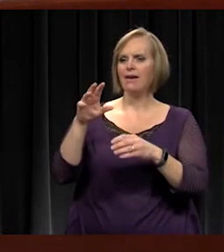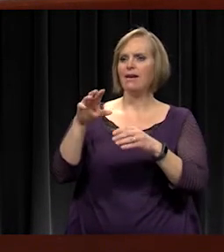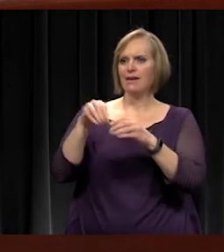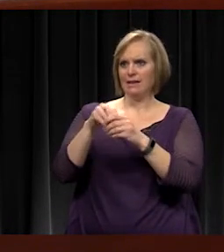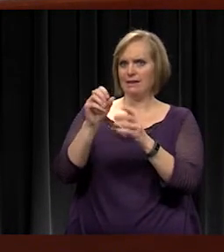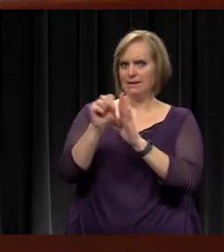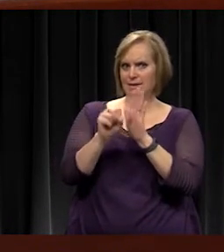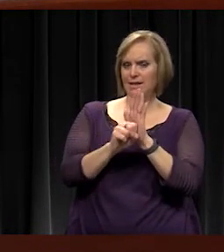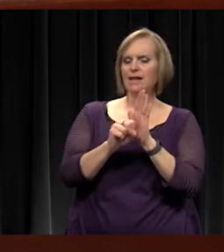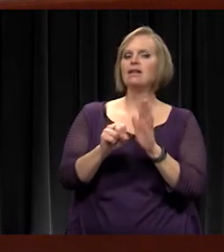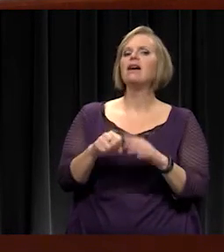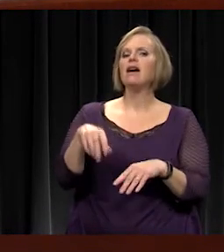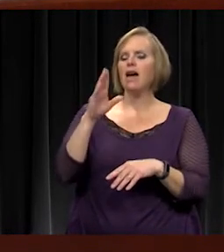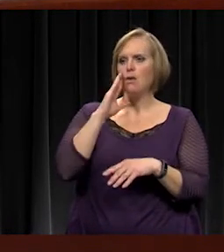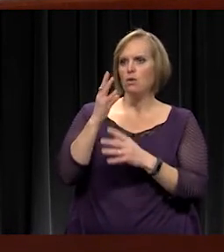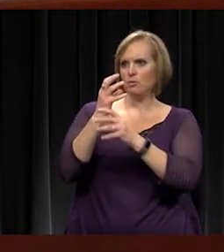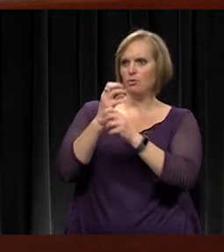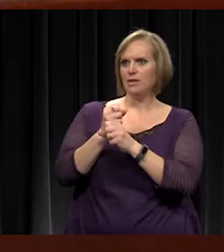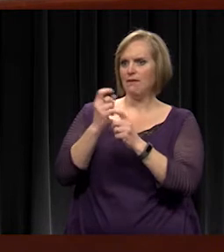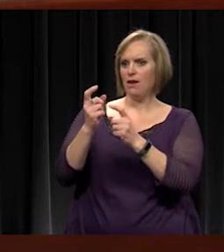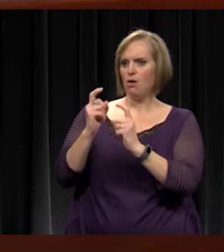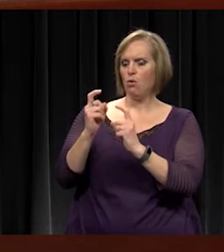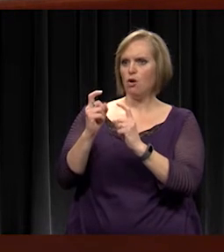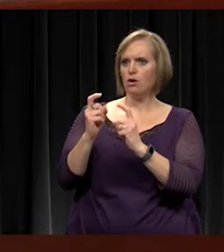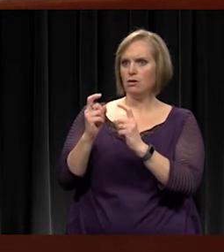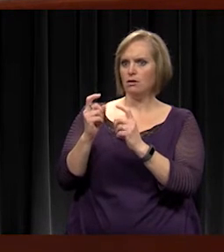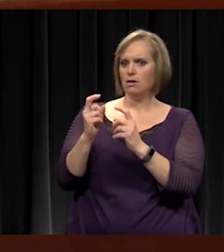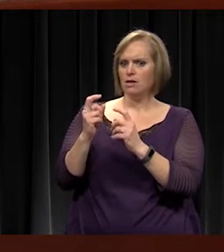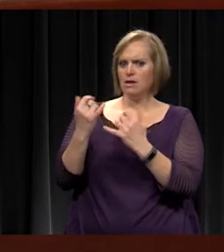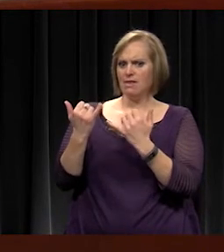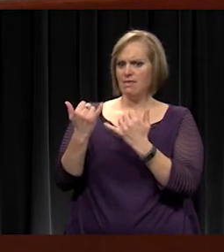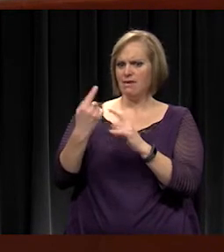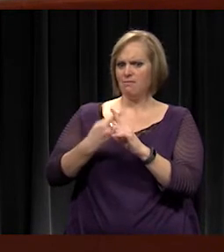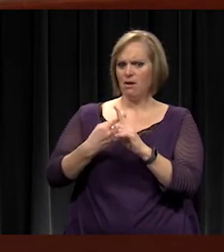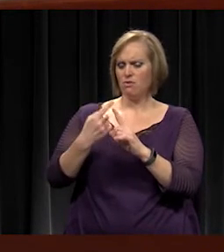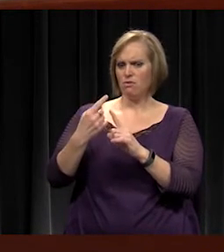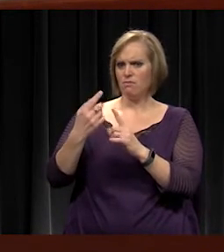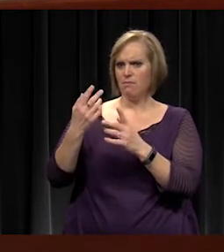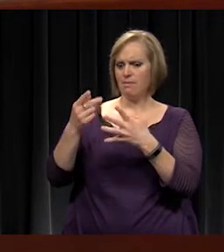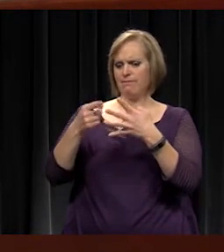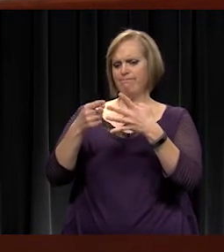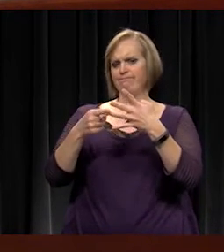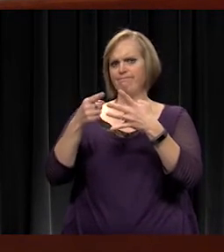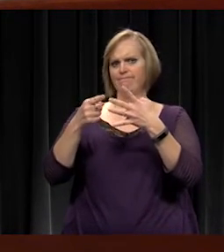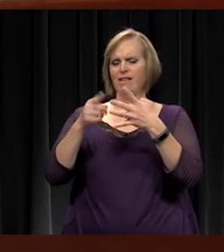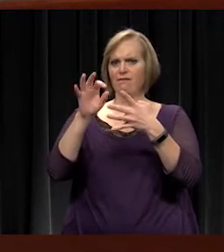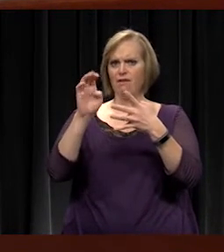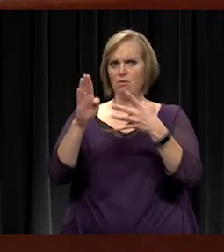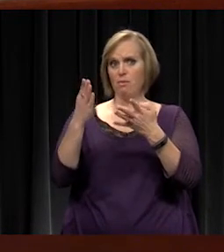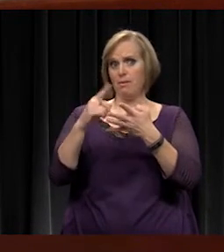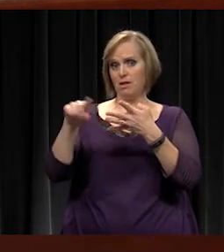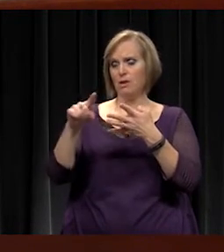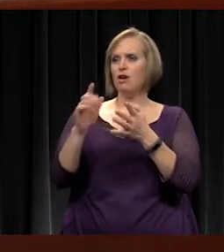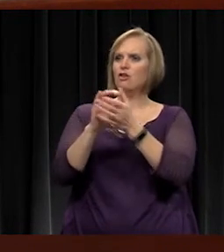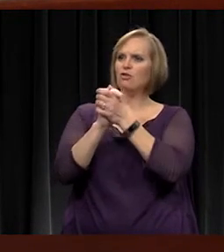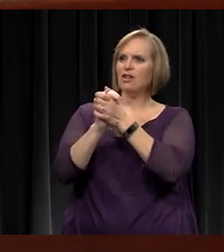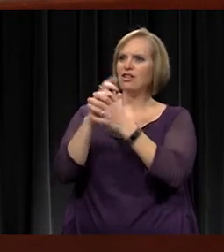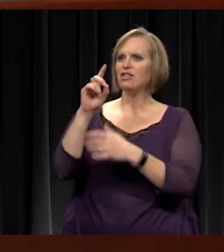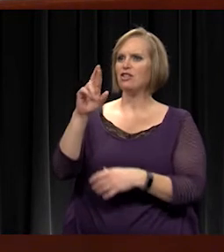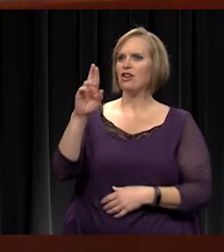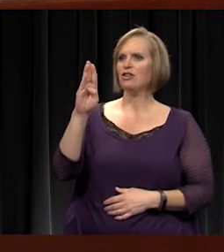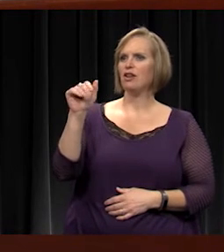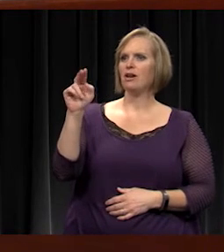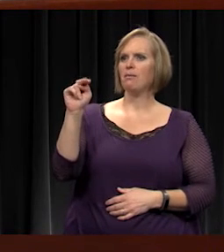an award later this month, maybe I think mid-February, might be next week in fact. So, congratulations to Dr. Manikowski for that.